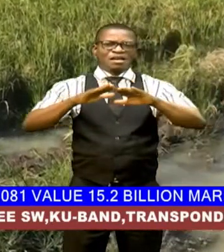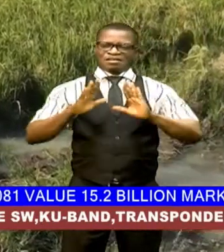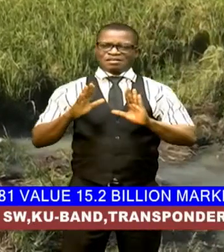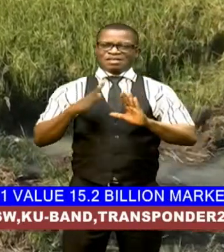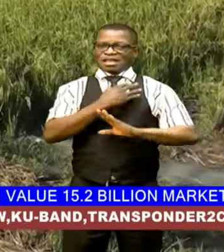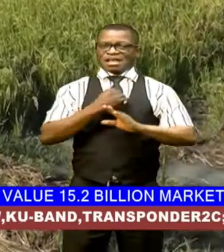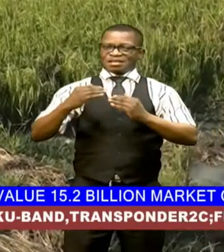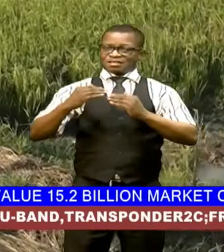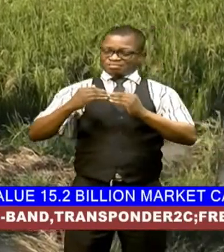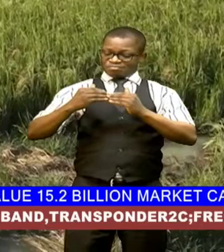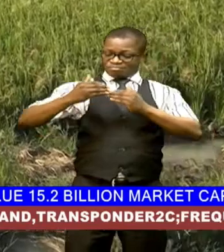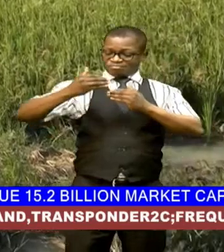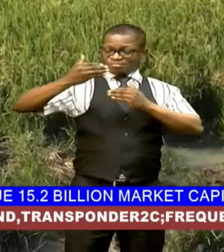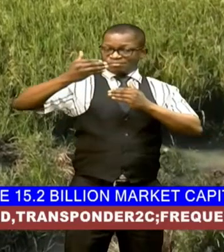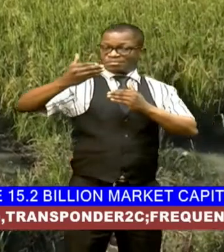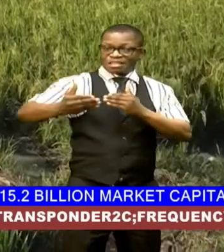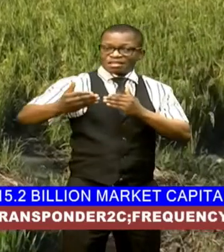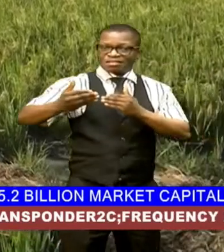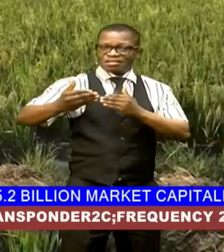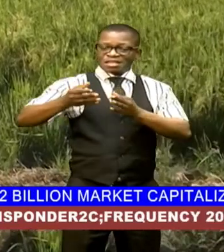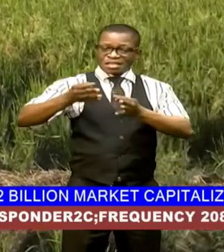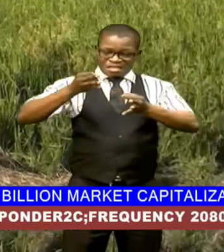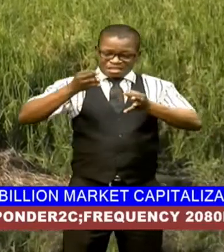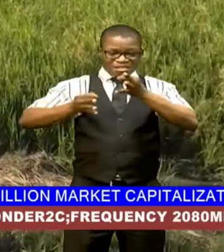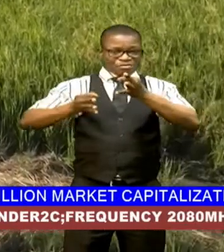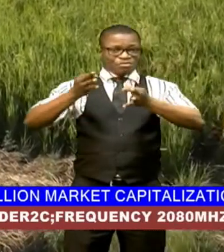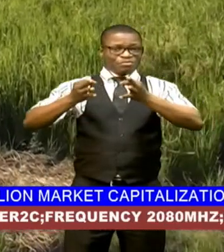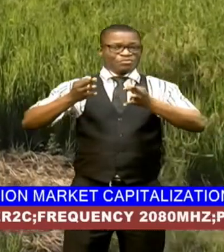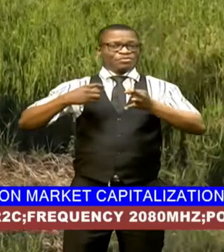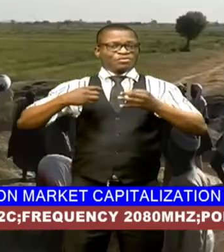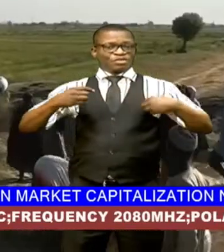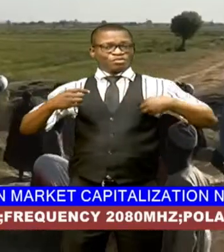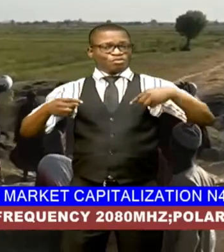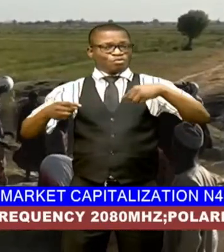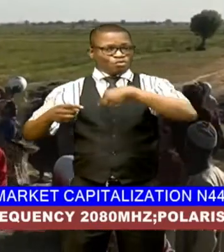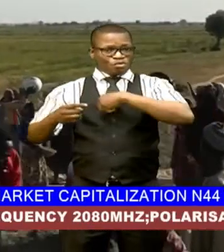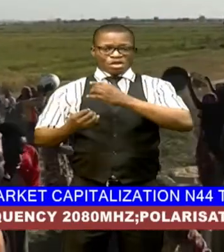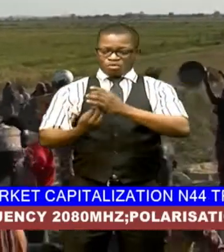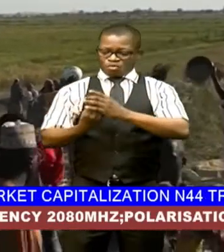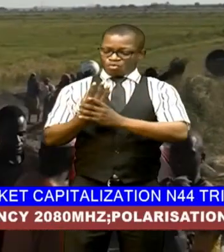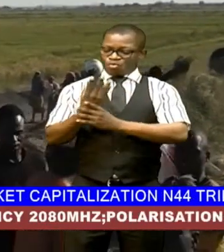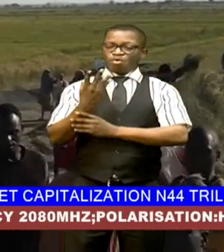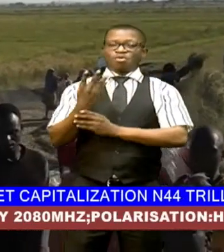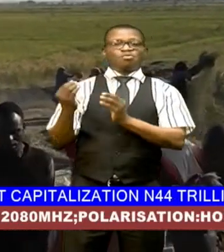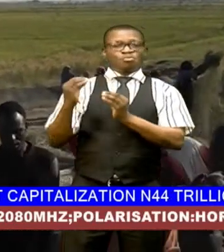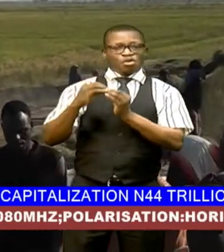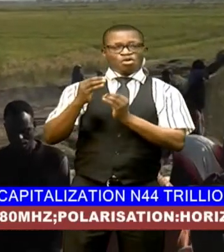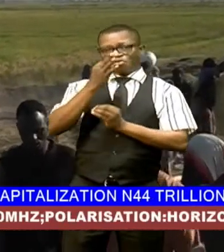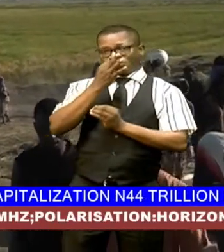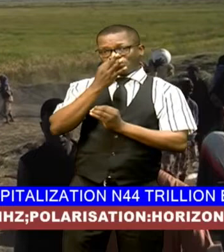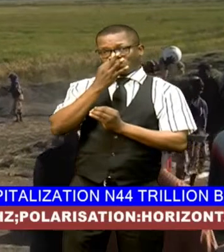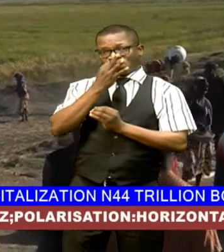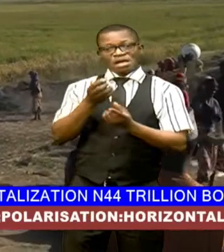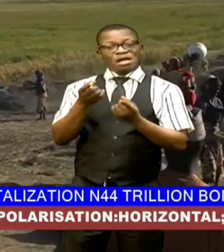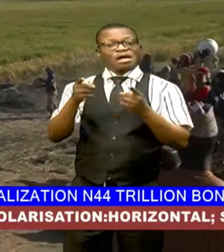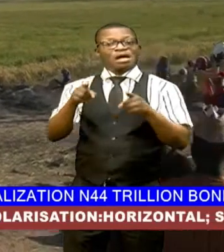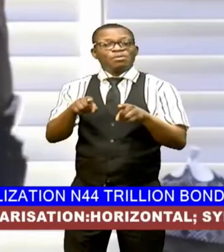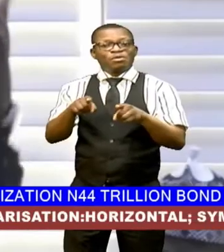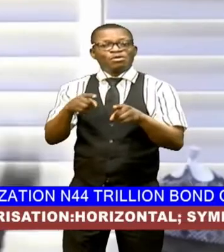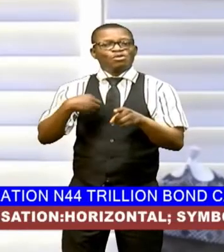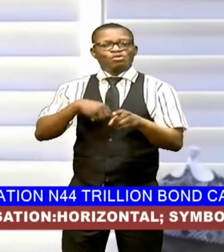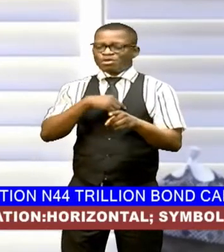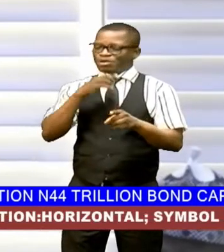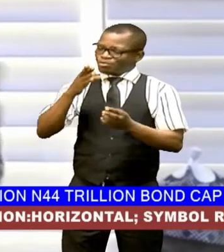extension if we grow more food will reduce the